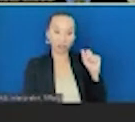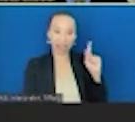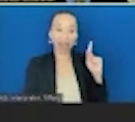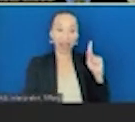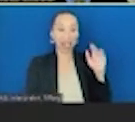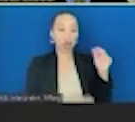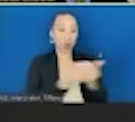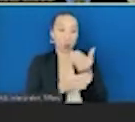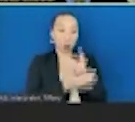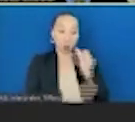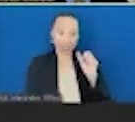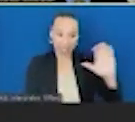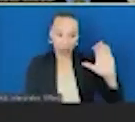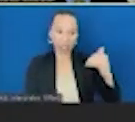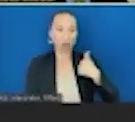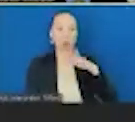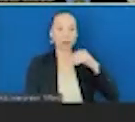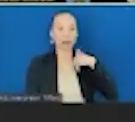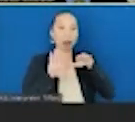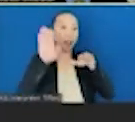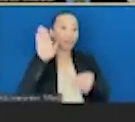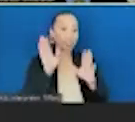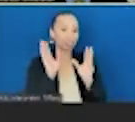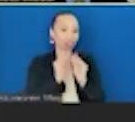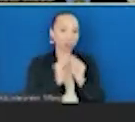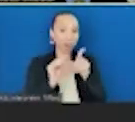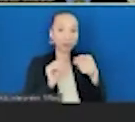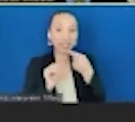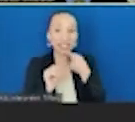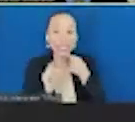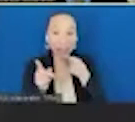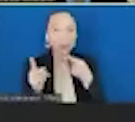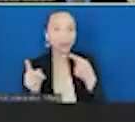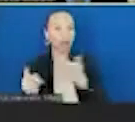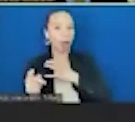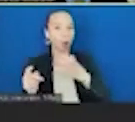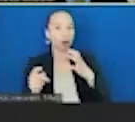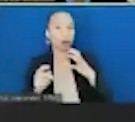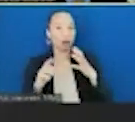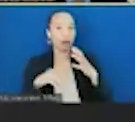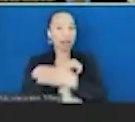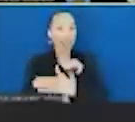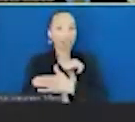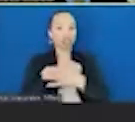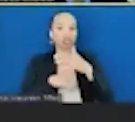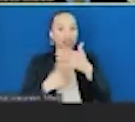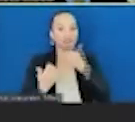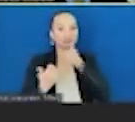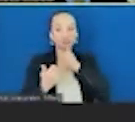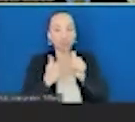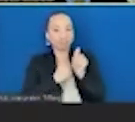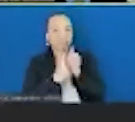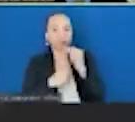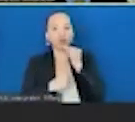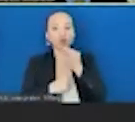hearing on February 3rd, he said, Our nation suffers from nutrition security. We must do more to ensure access to the nutritious foods that can